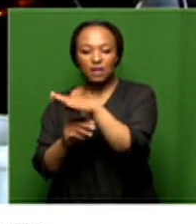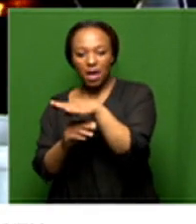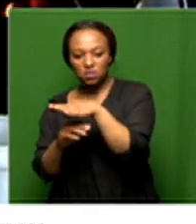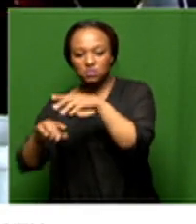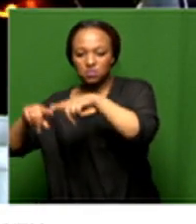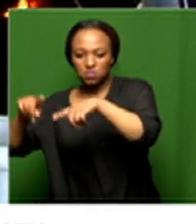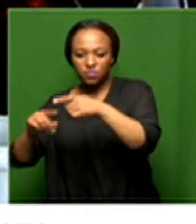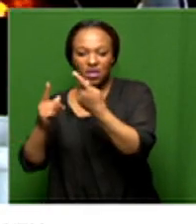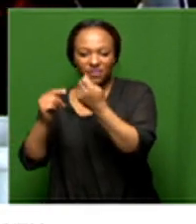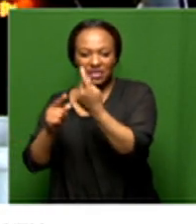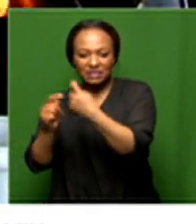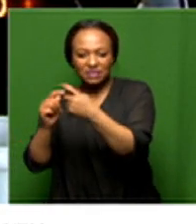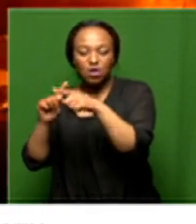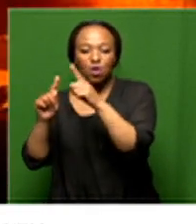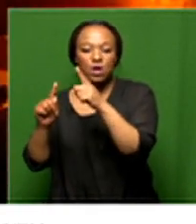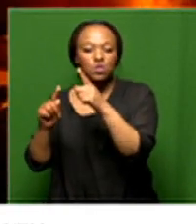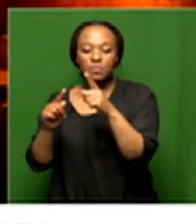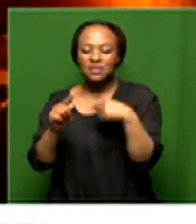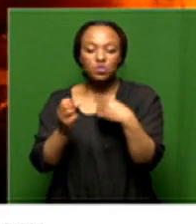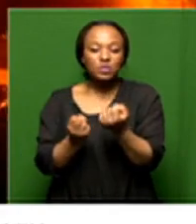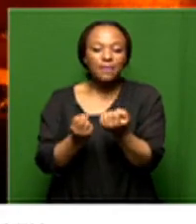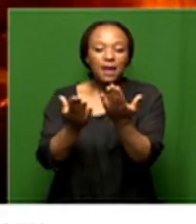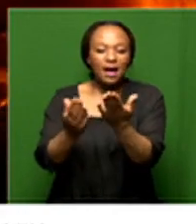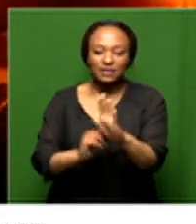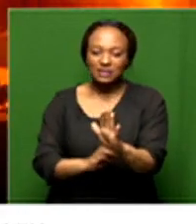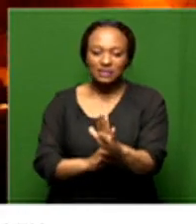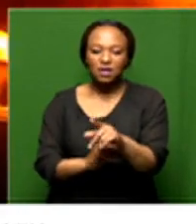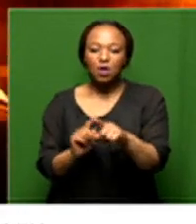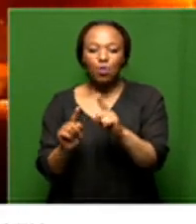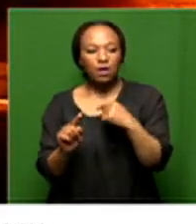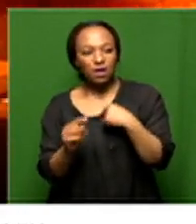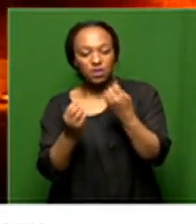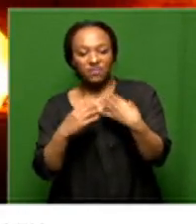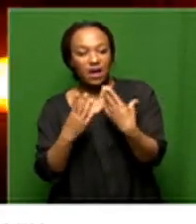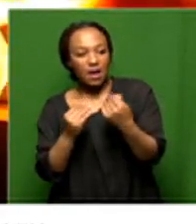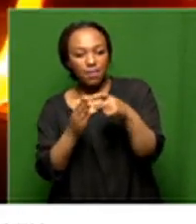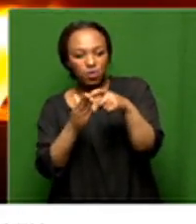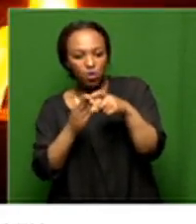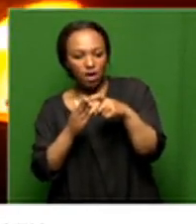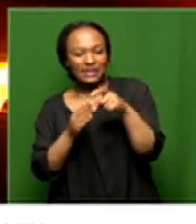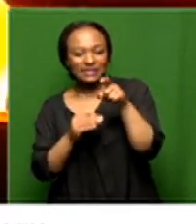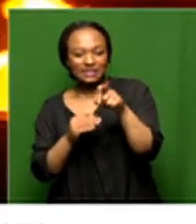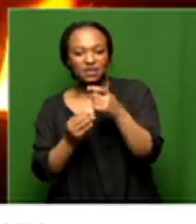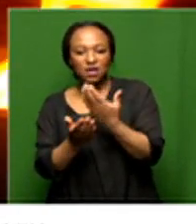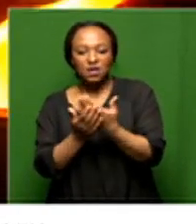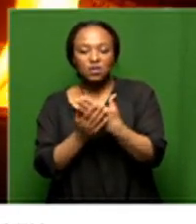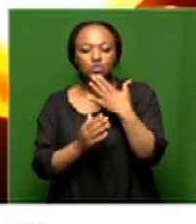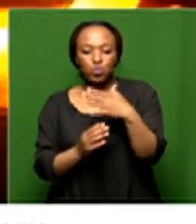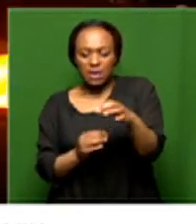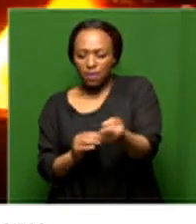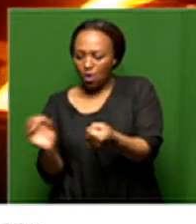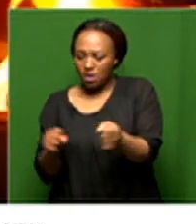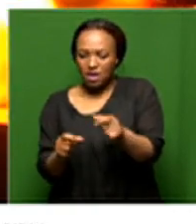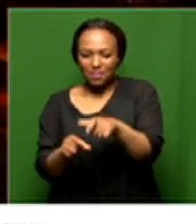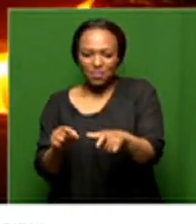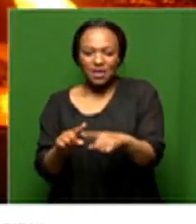financial sector does not absorb the supply side so it doesn't necessarily create the kind of numbers that are required for you to be able to employ people